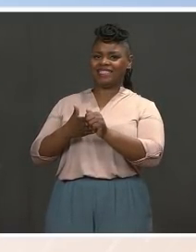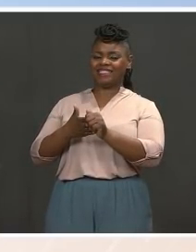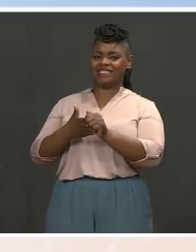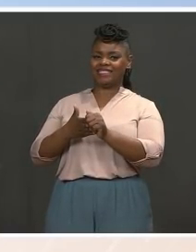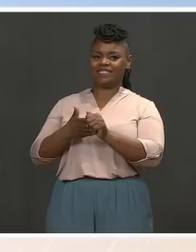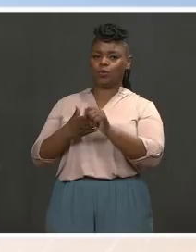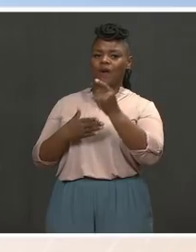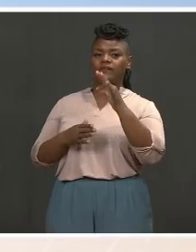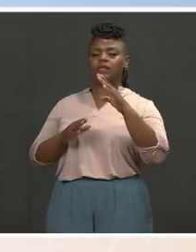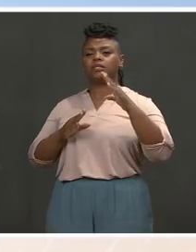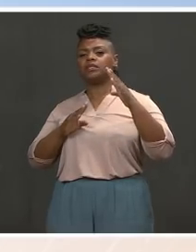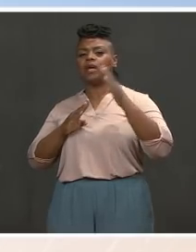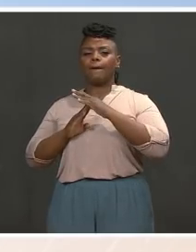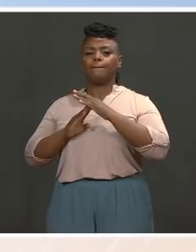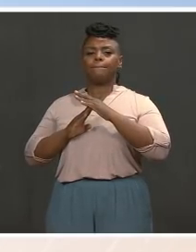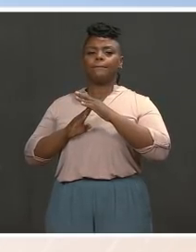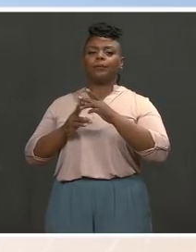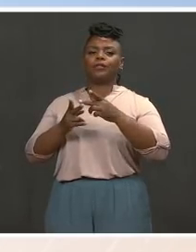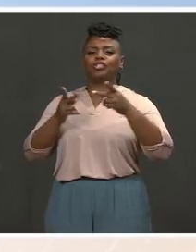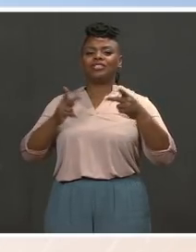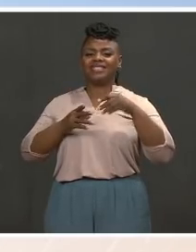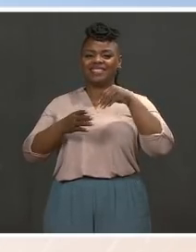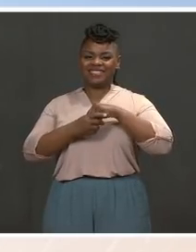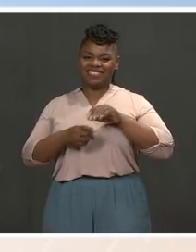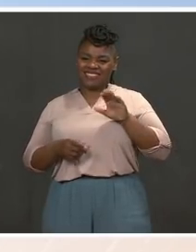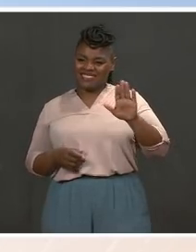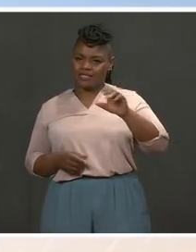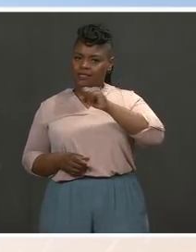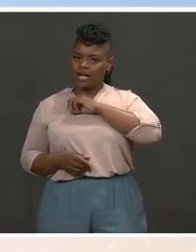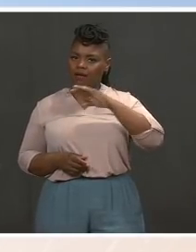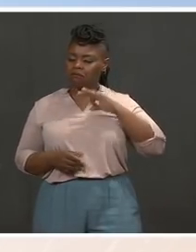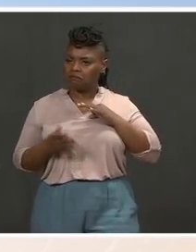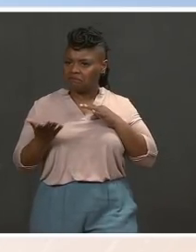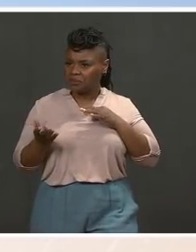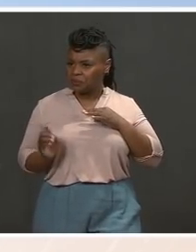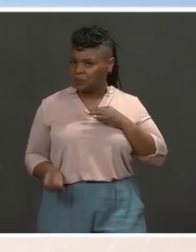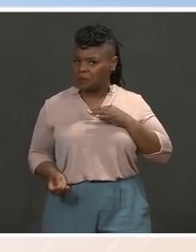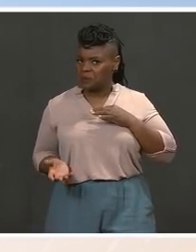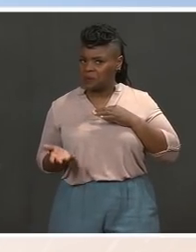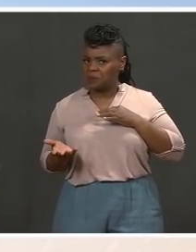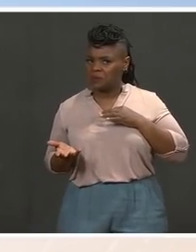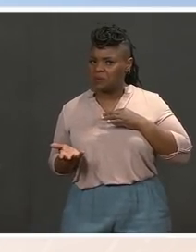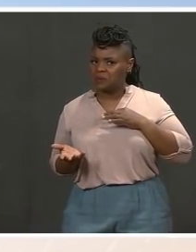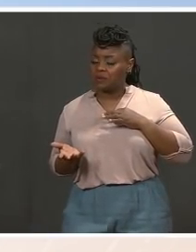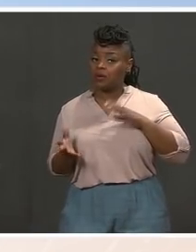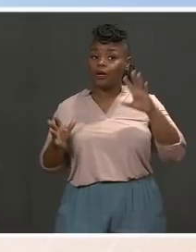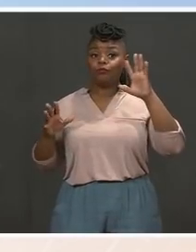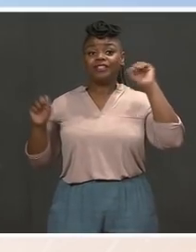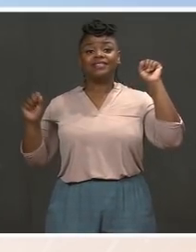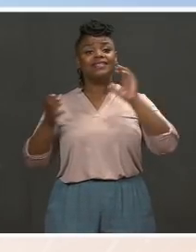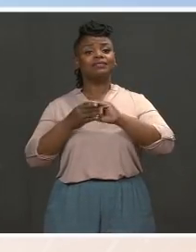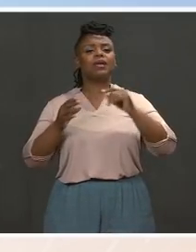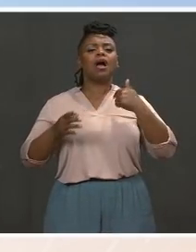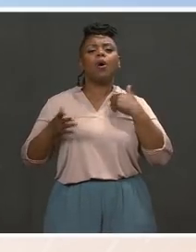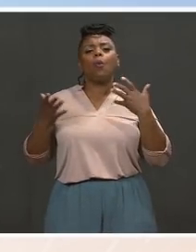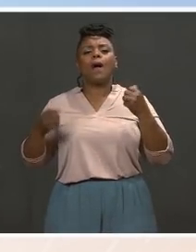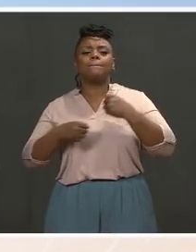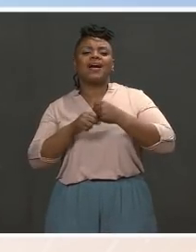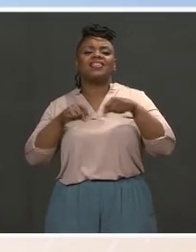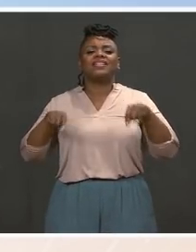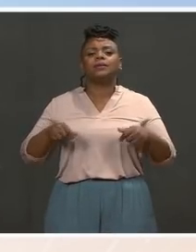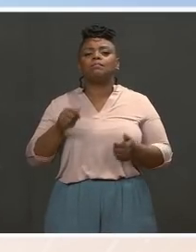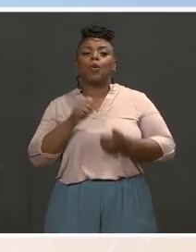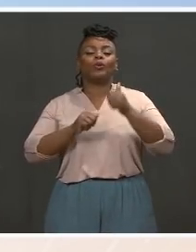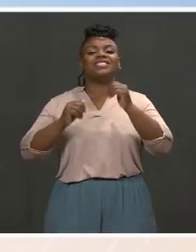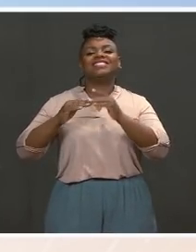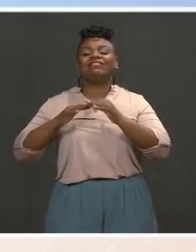fact with the President's pledges to make this the most representative, most diverse in history? MS. Well, I will just say